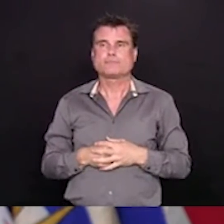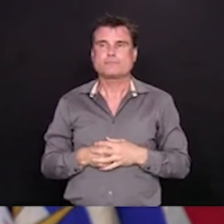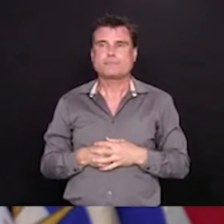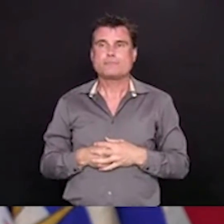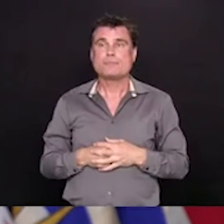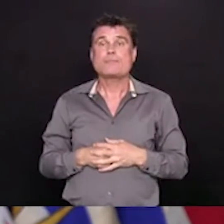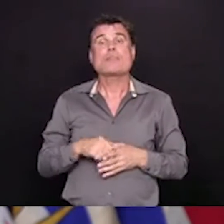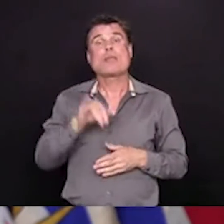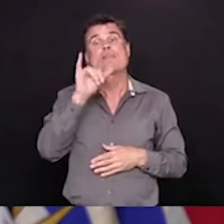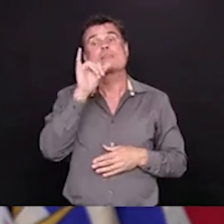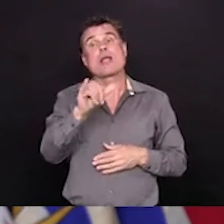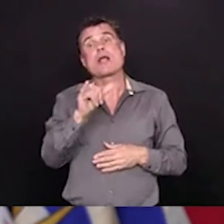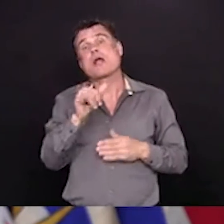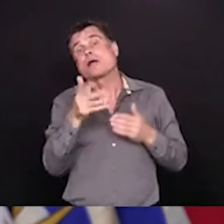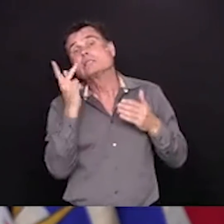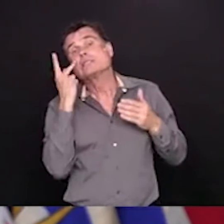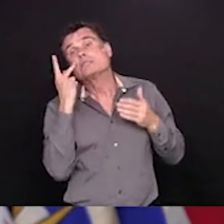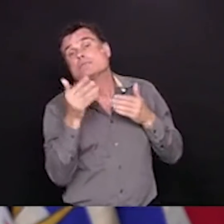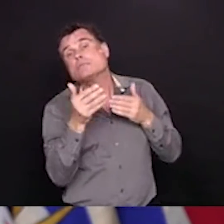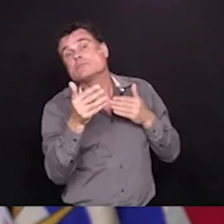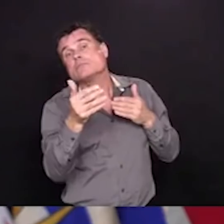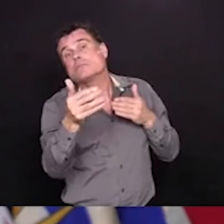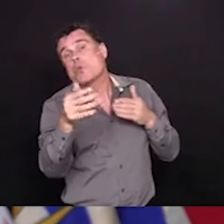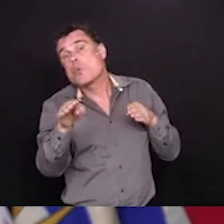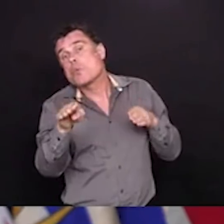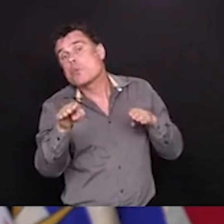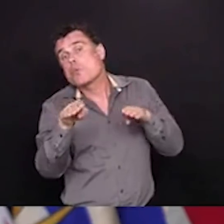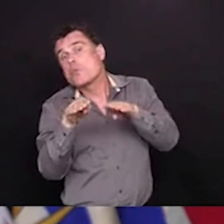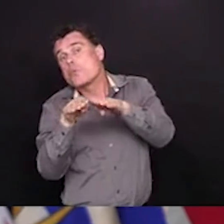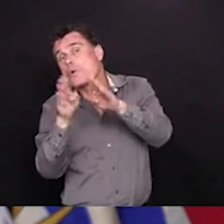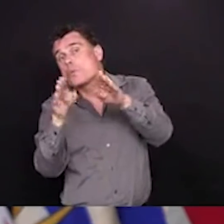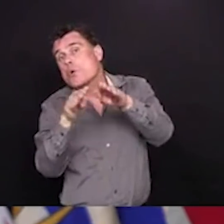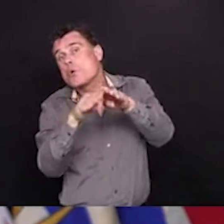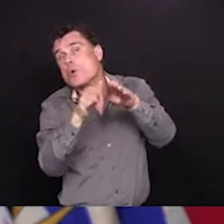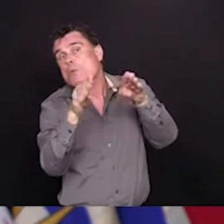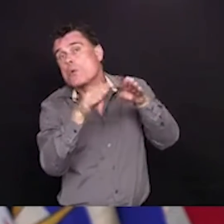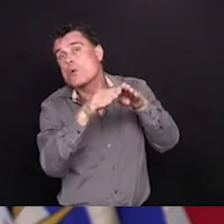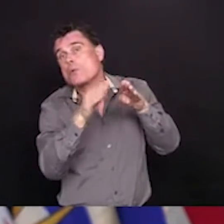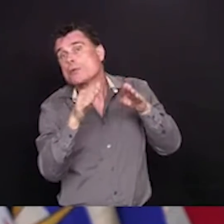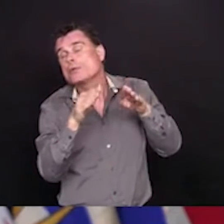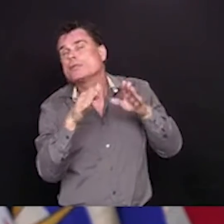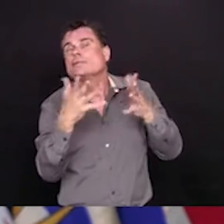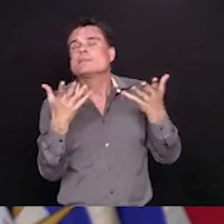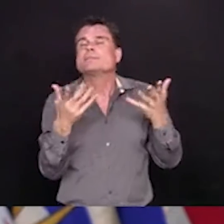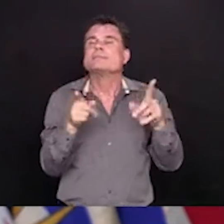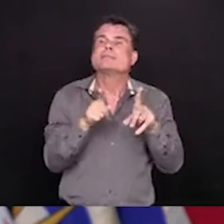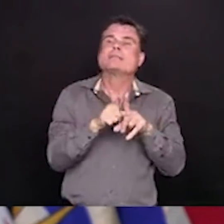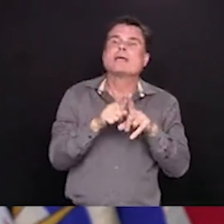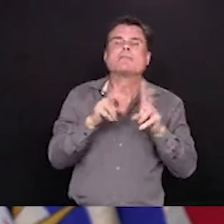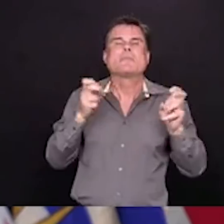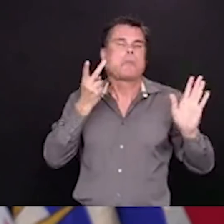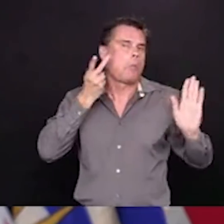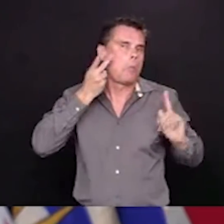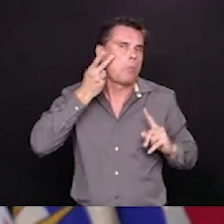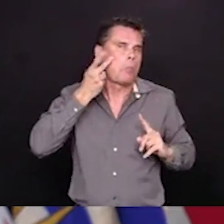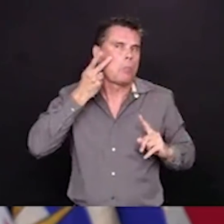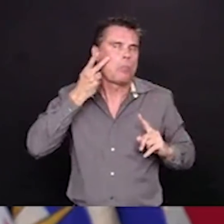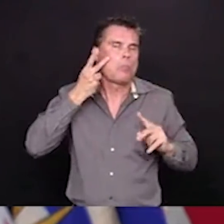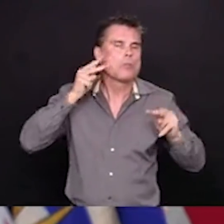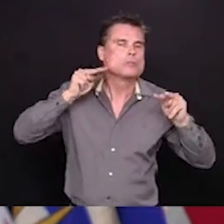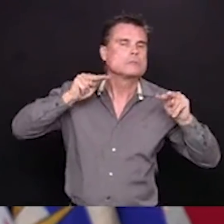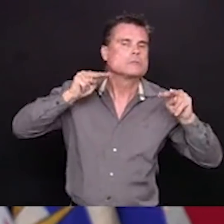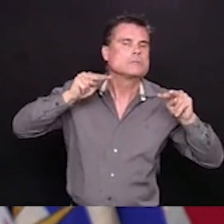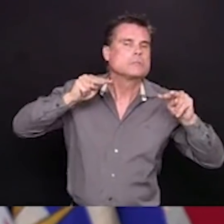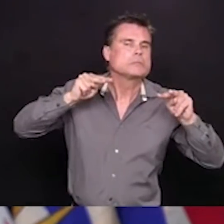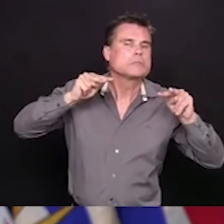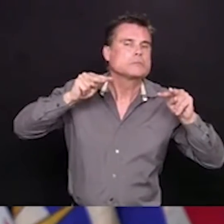for us to find that important sweet spot where we can maintain some connections without putting ourselves and our community